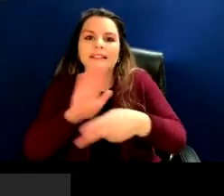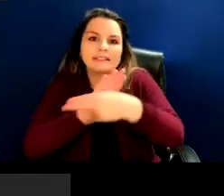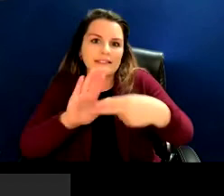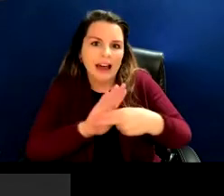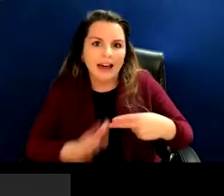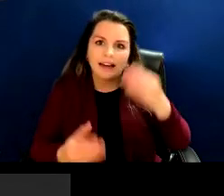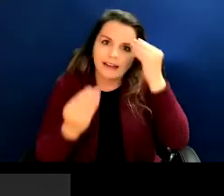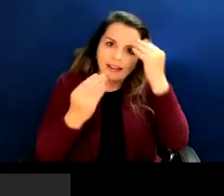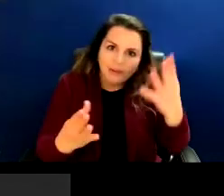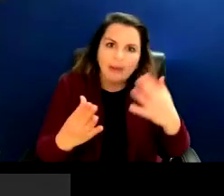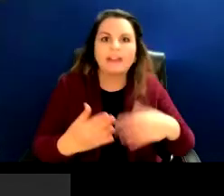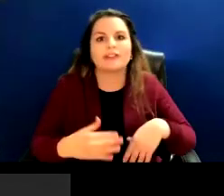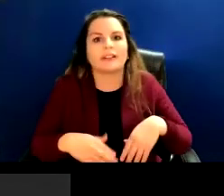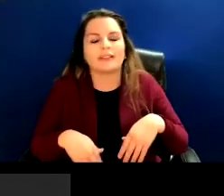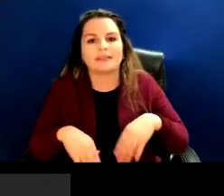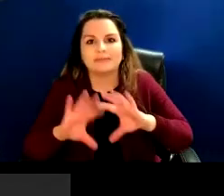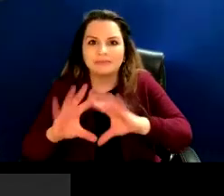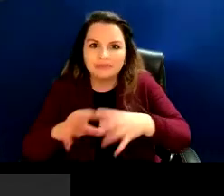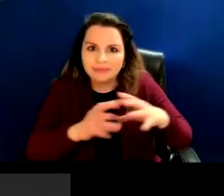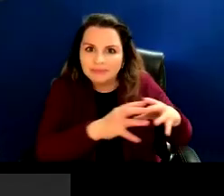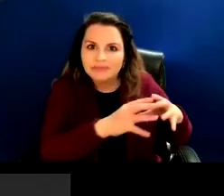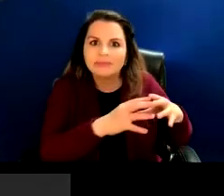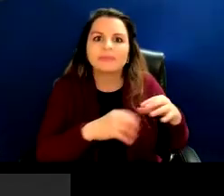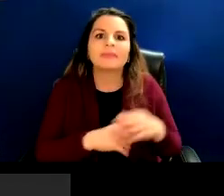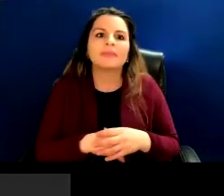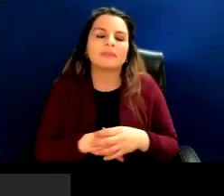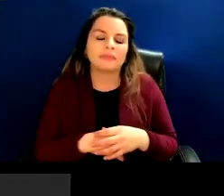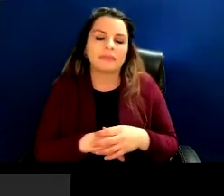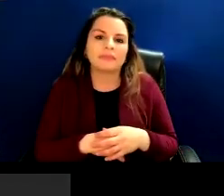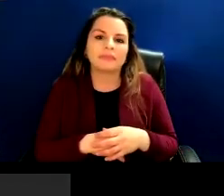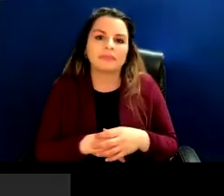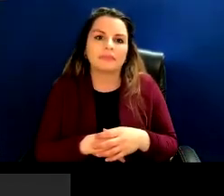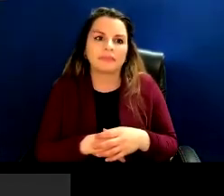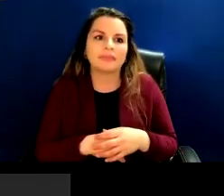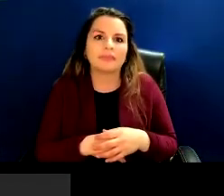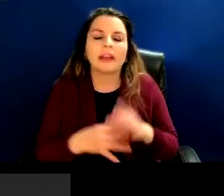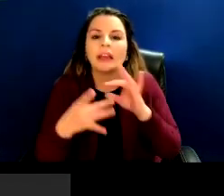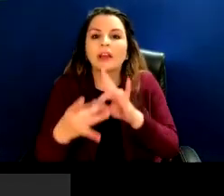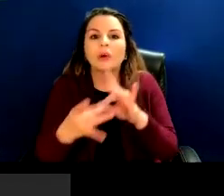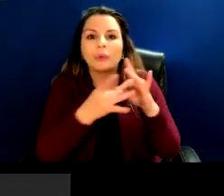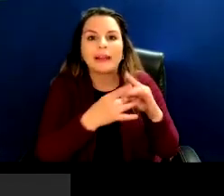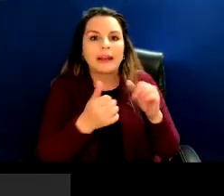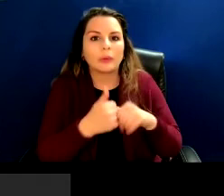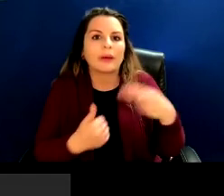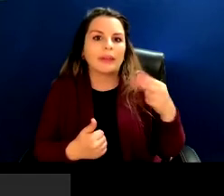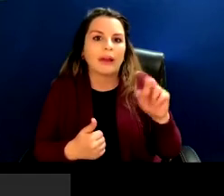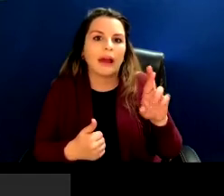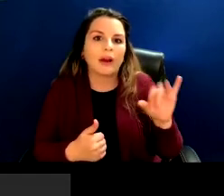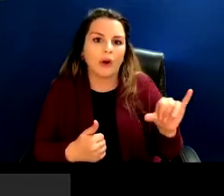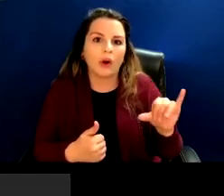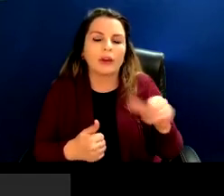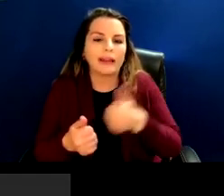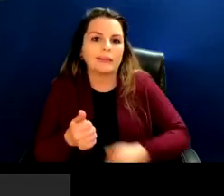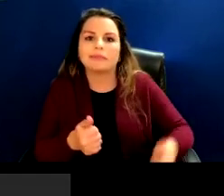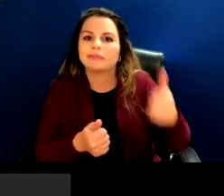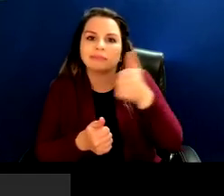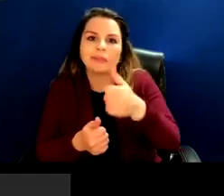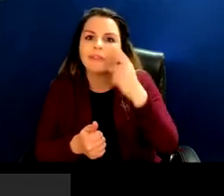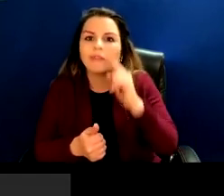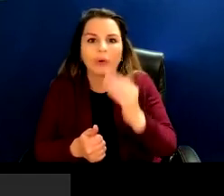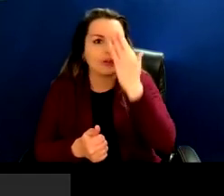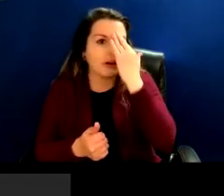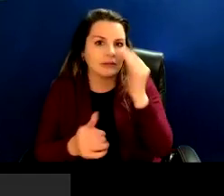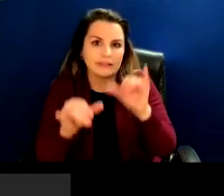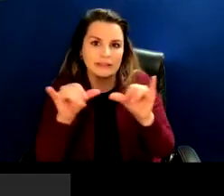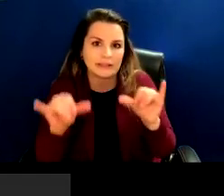knowledge and information. Who is foregrounded in the hierarchy of these knowledge systems? Those are the kinds